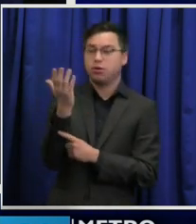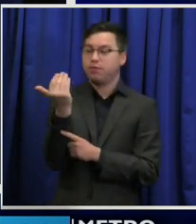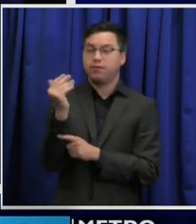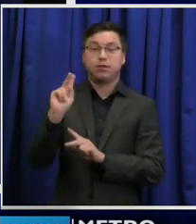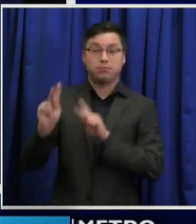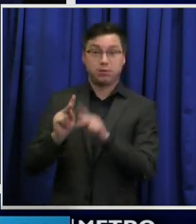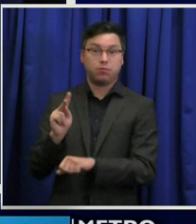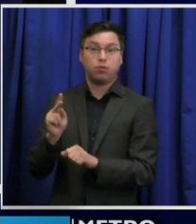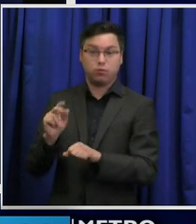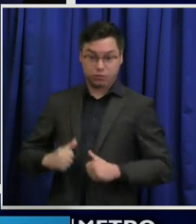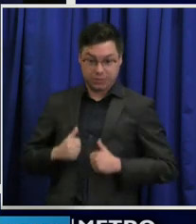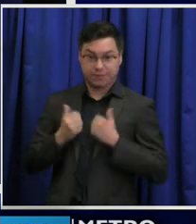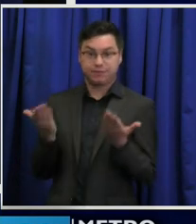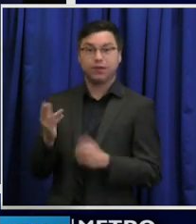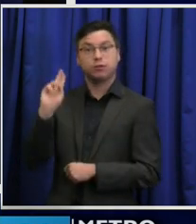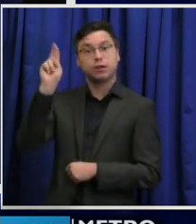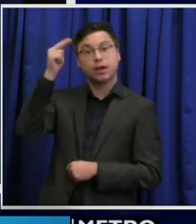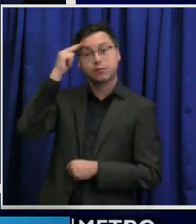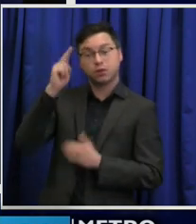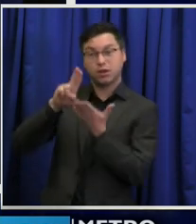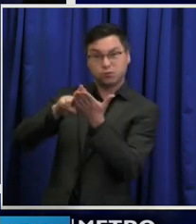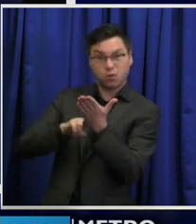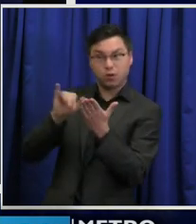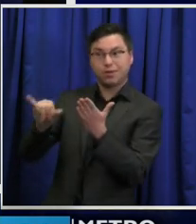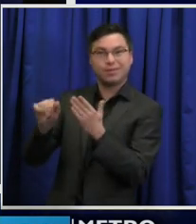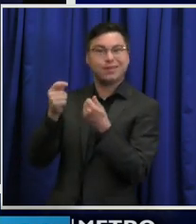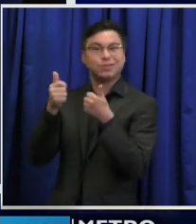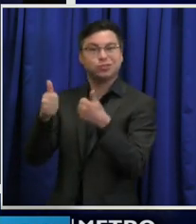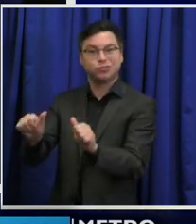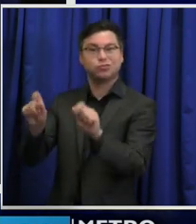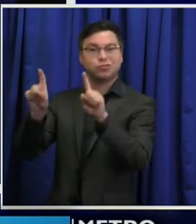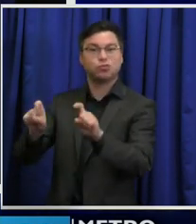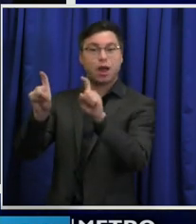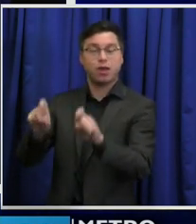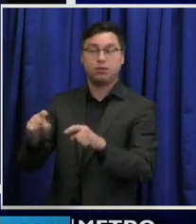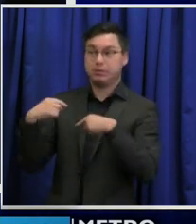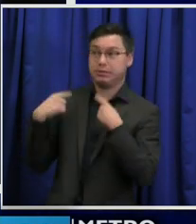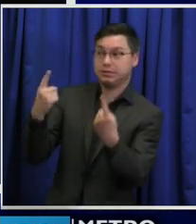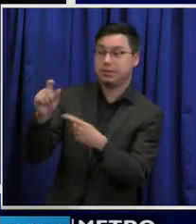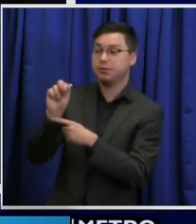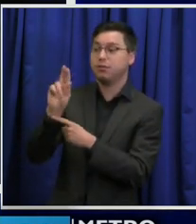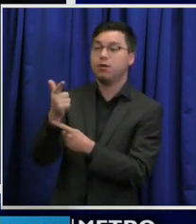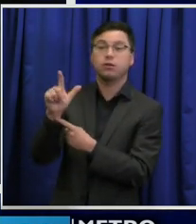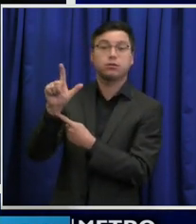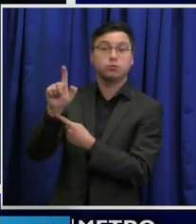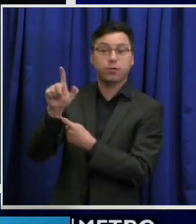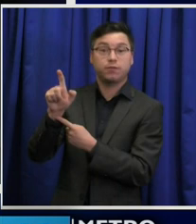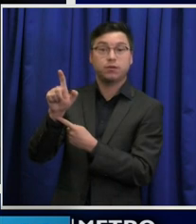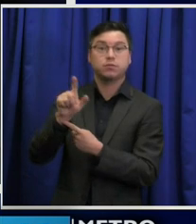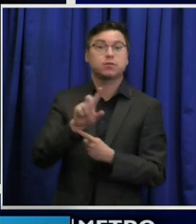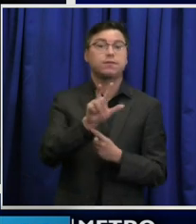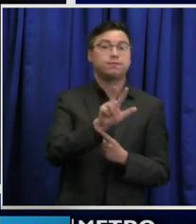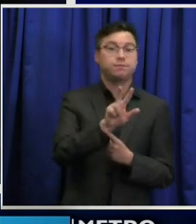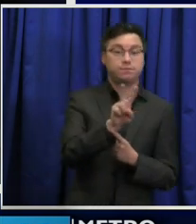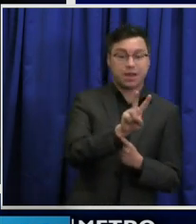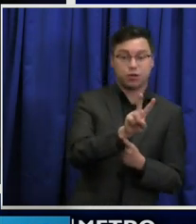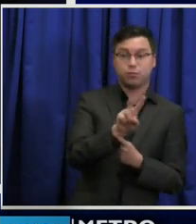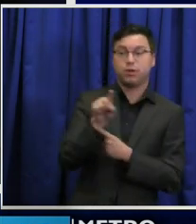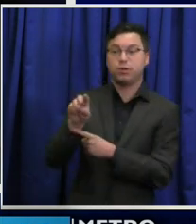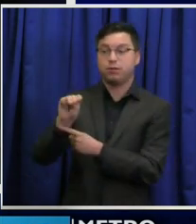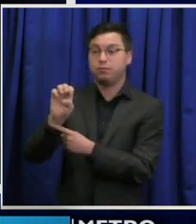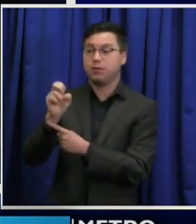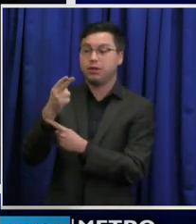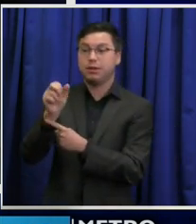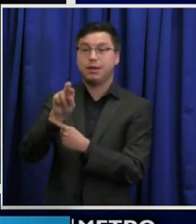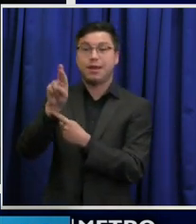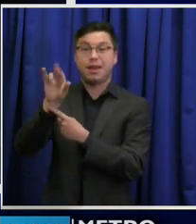Nashvillians have enrolled in the Pfizer trial since August the 21st. And Vanderbilt and Meharry are also taking part in